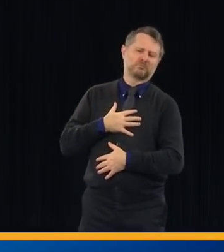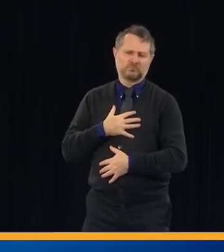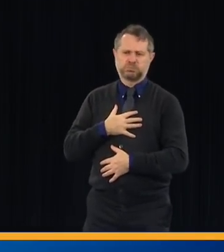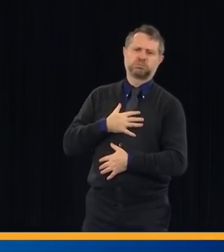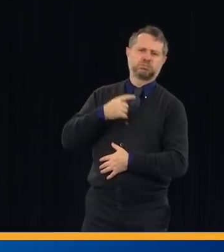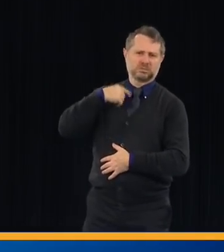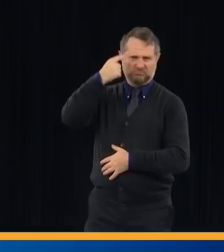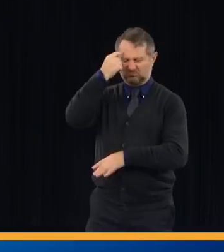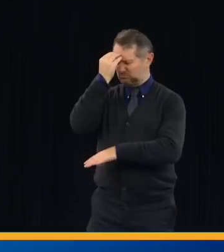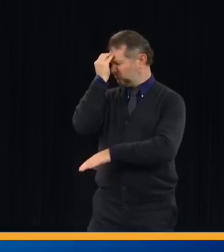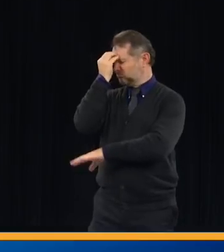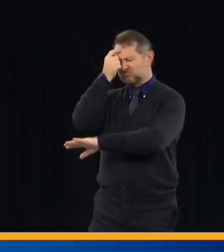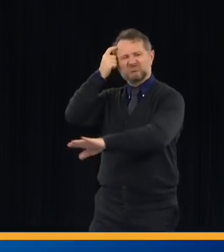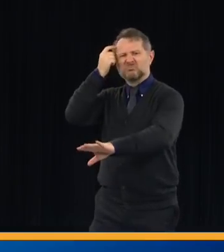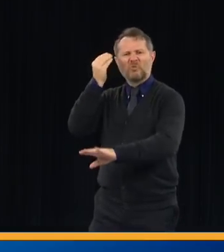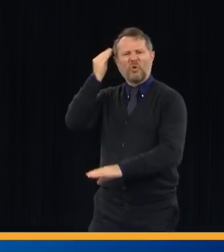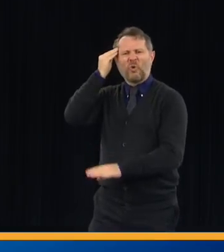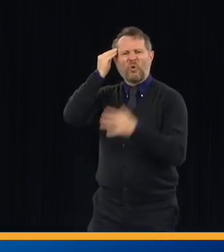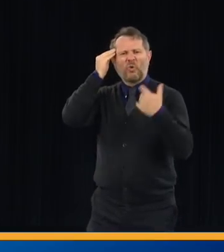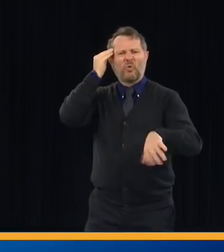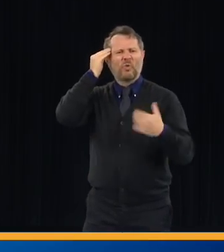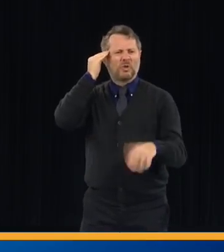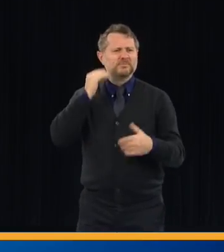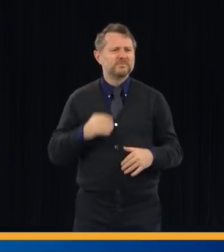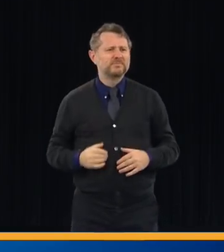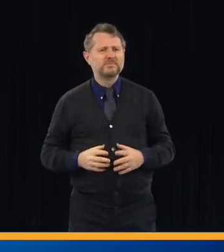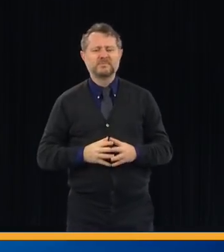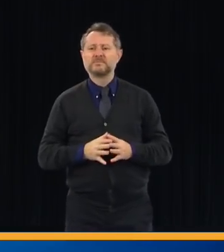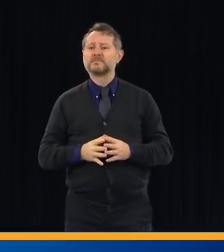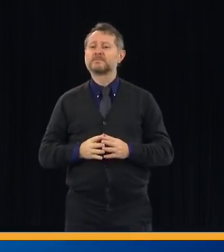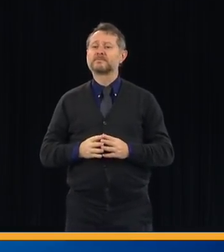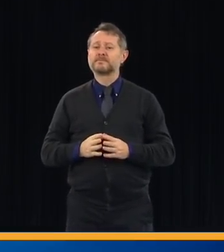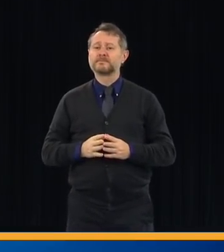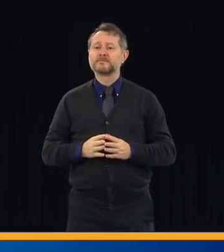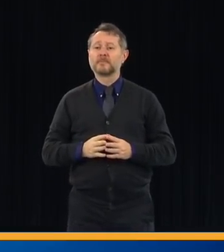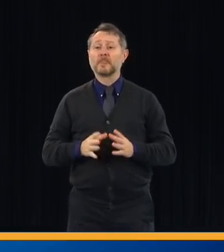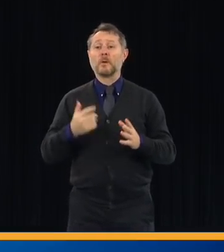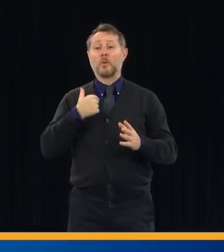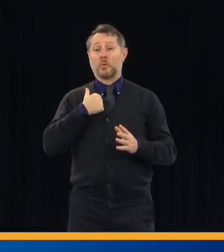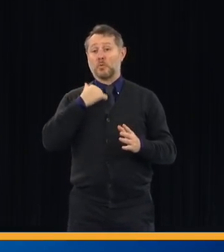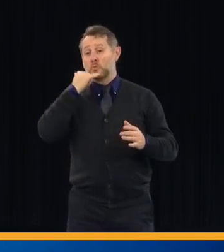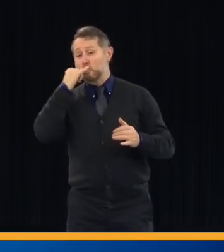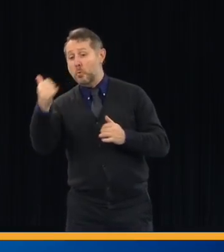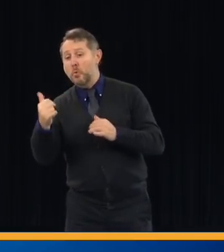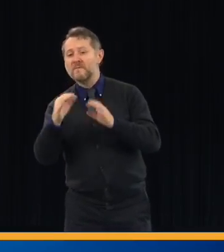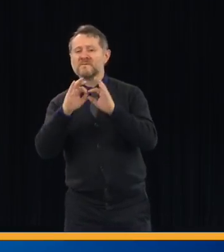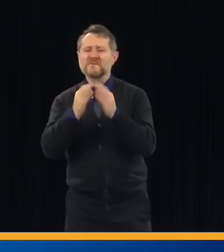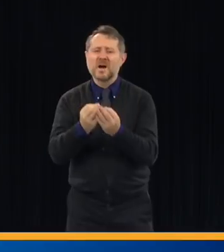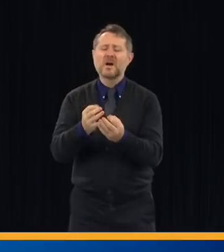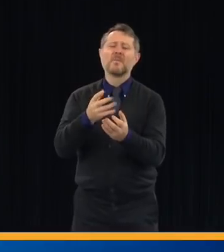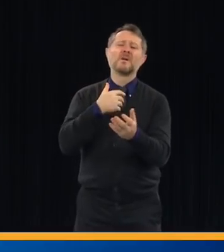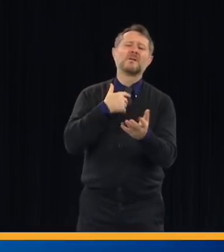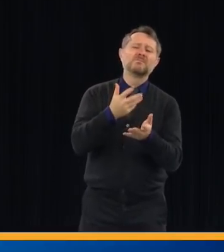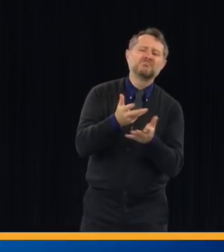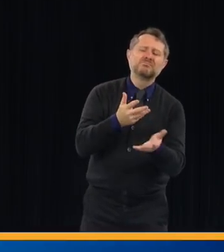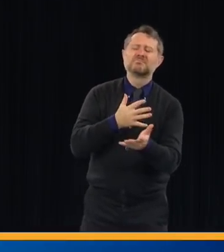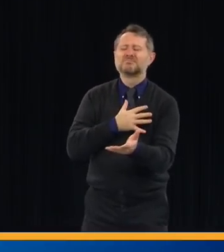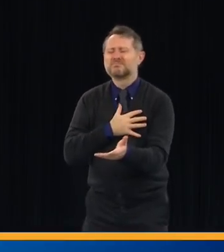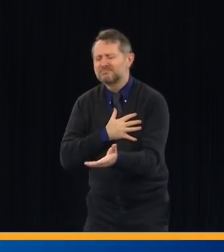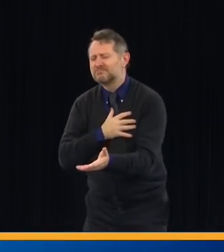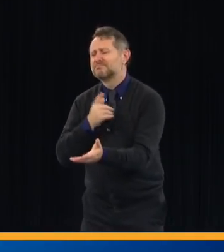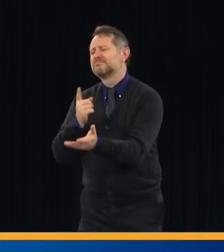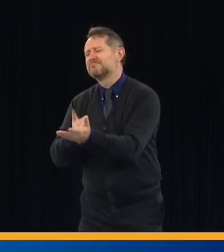dark period. The phone calls with families are dark periods. The fear